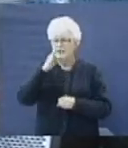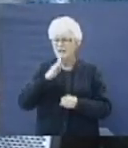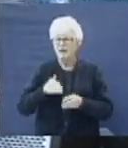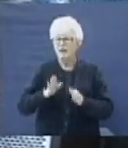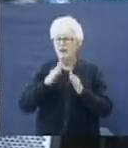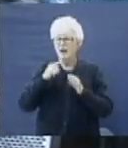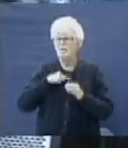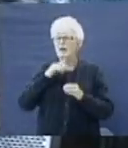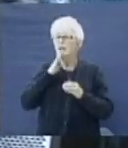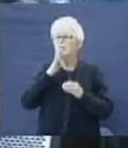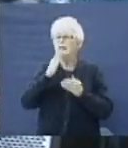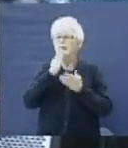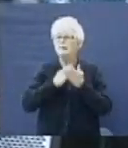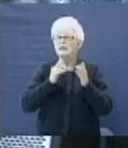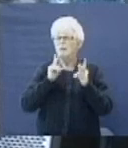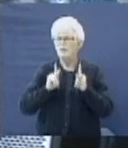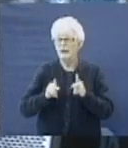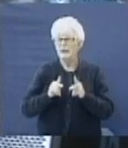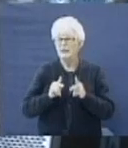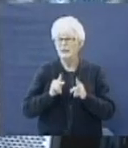God, let me be somebody